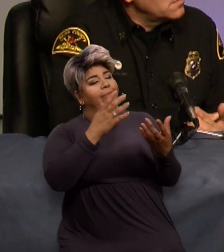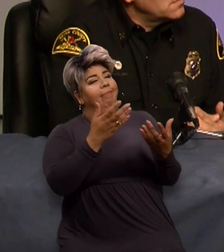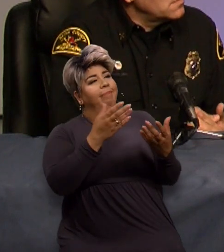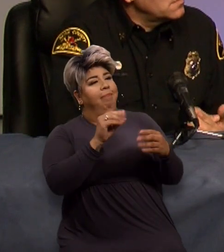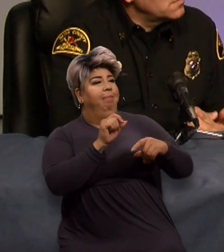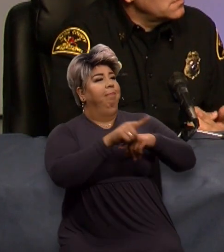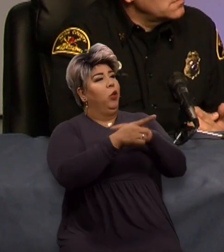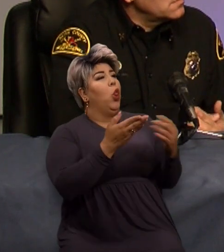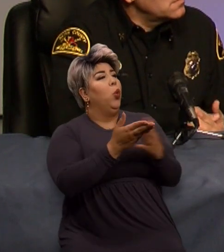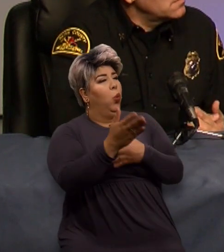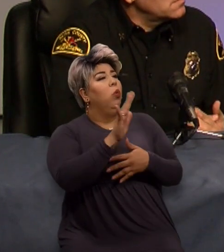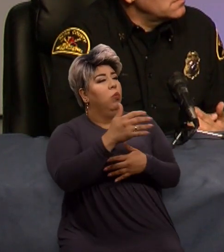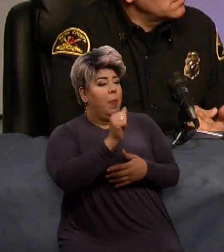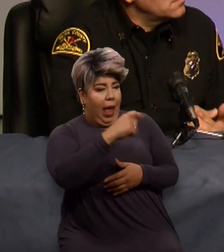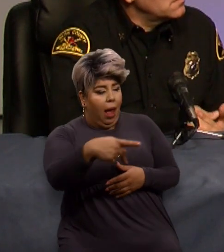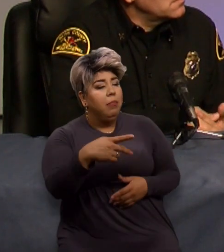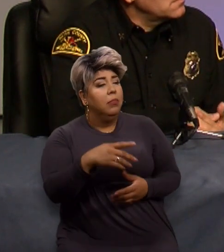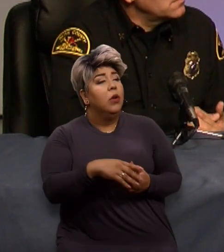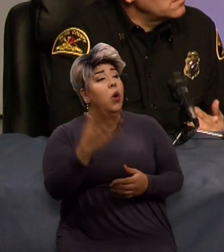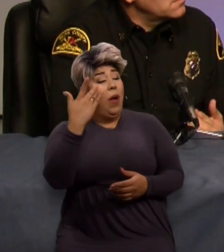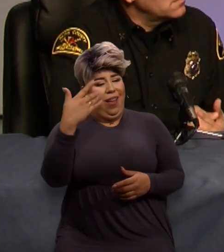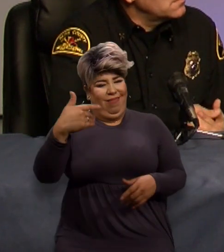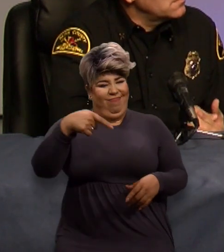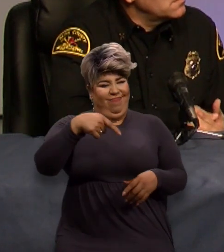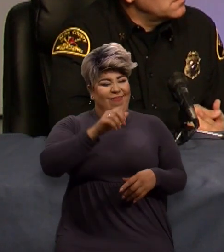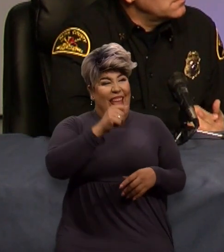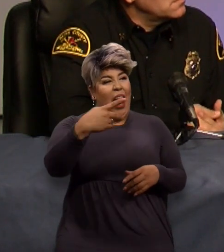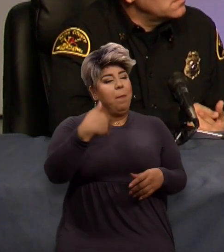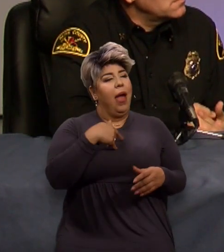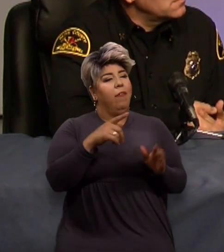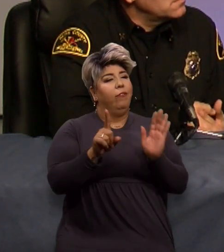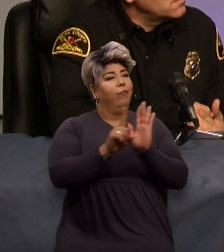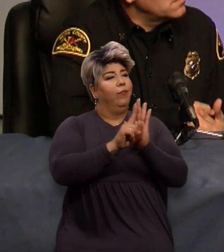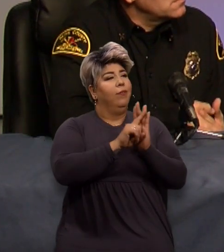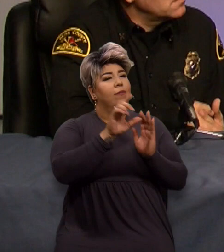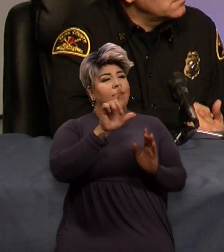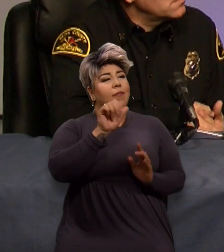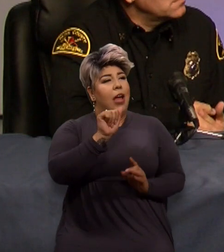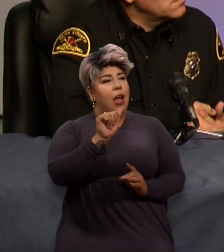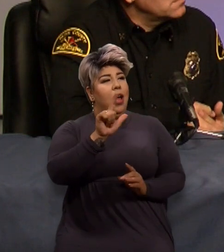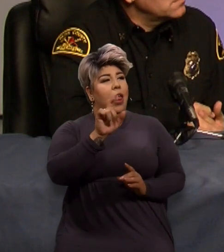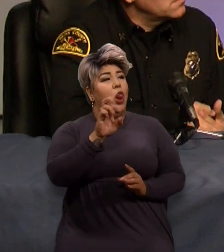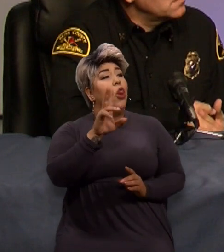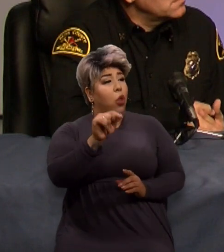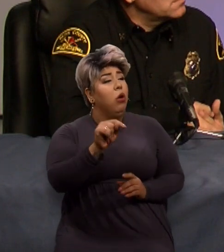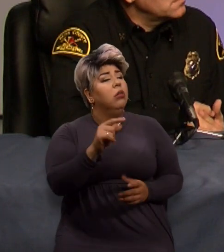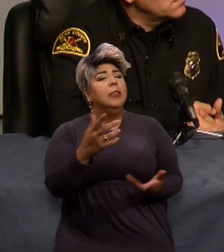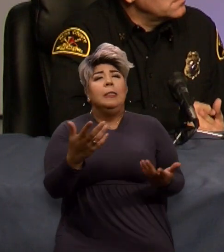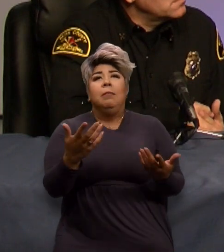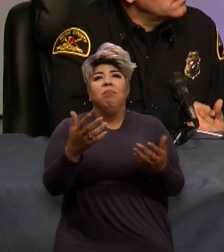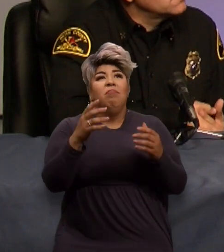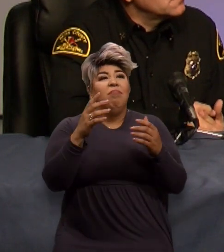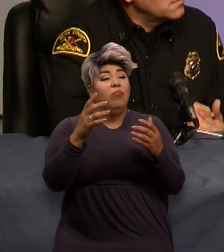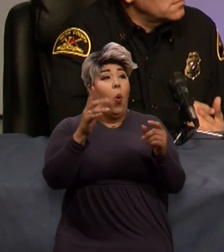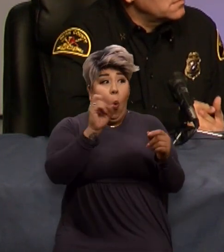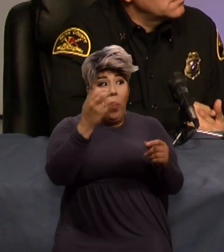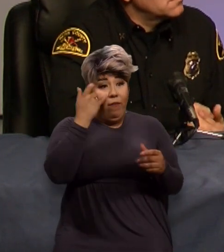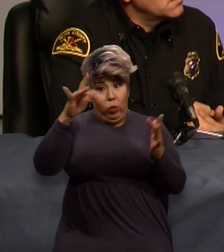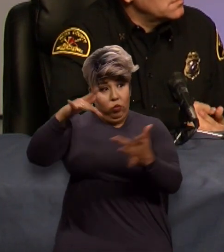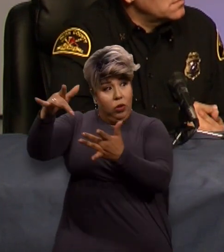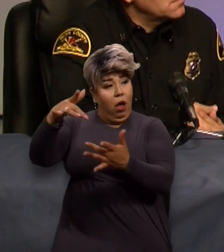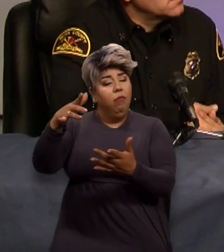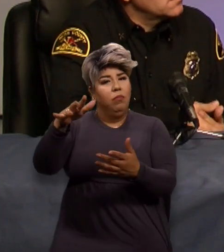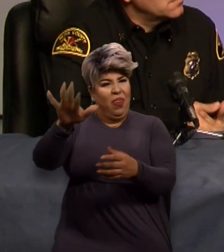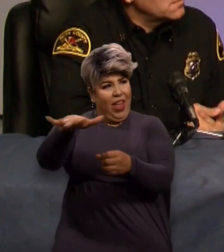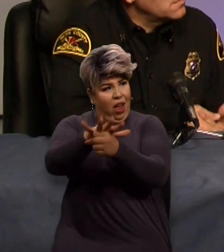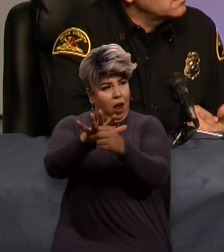it has alerting on it. Okay. So if you go to another area, you're going to get any type of, it could be weather alerts or anything that's happening